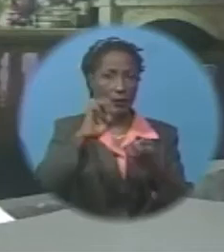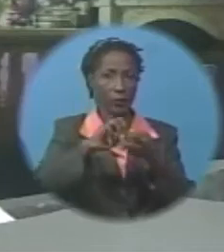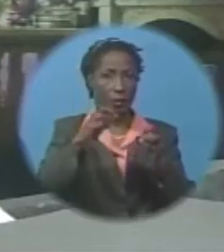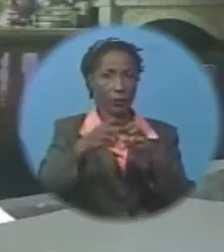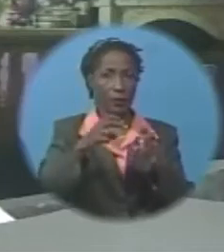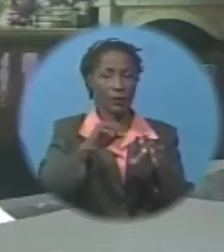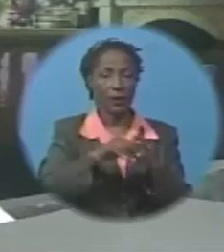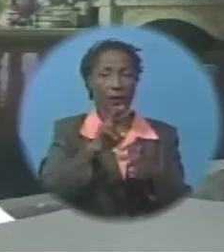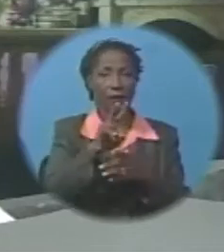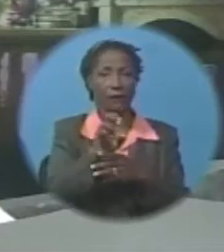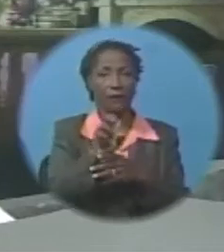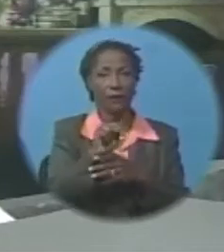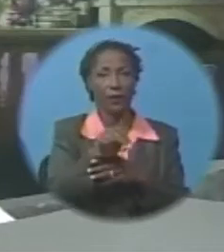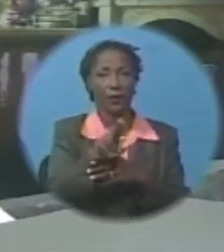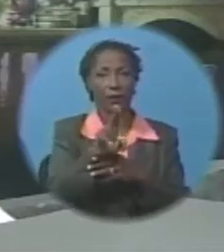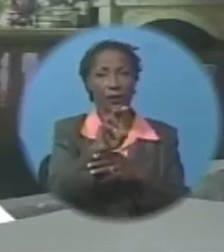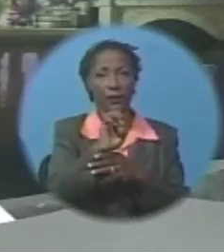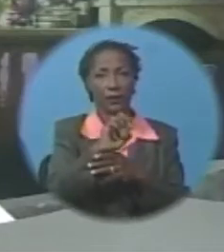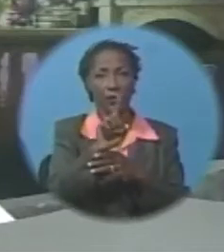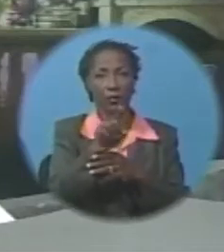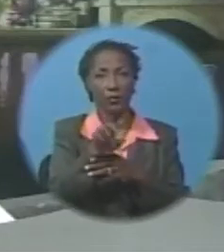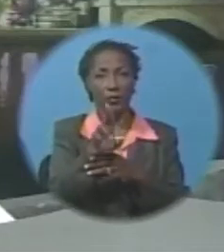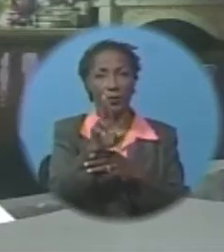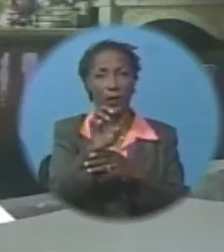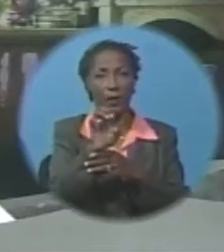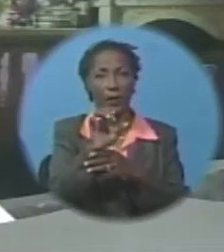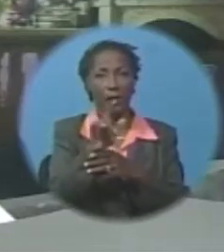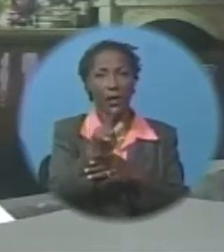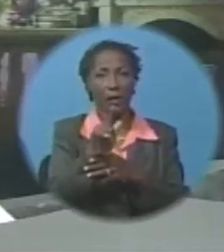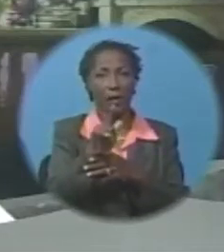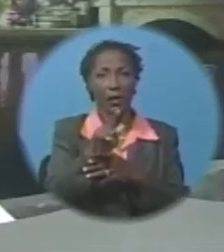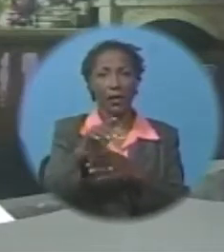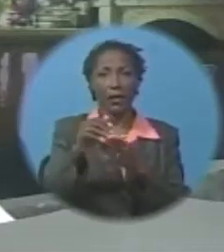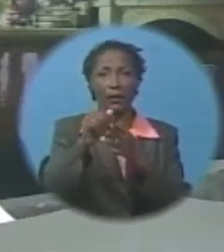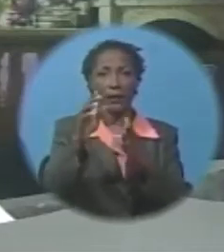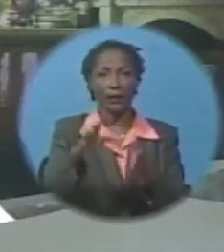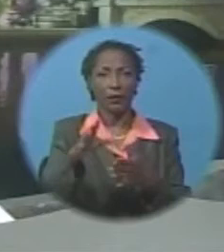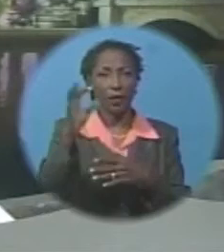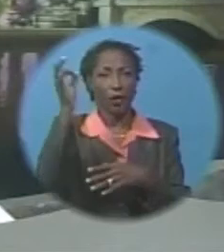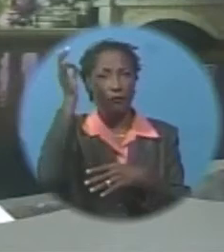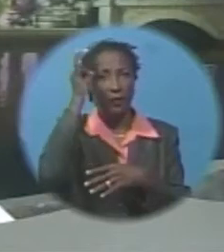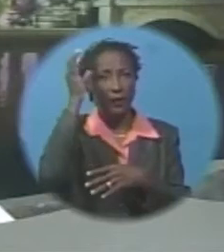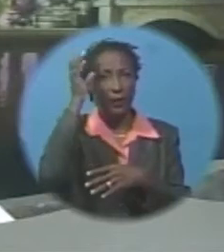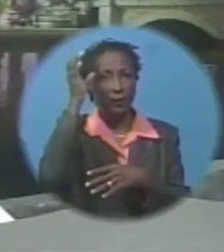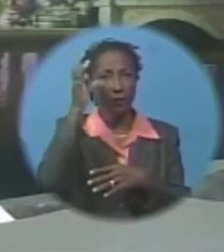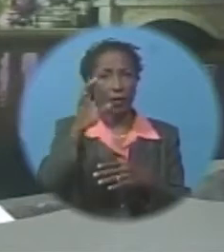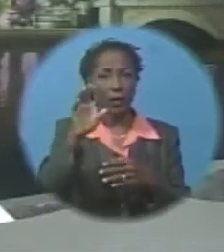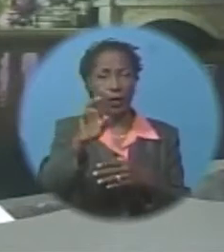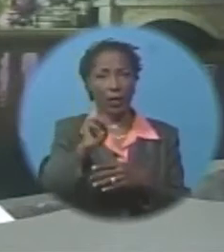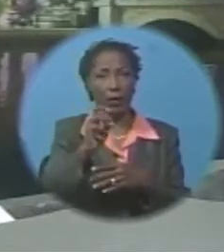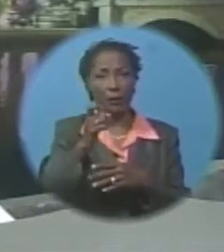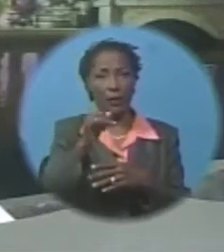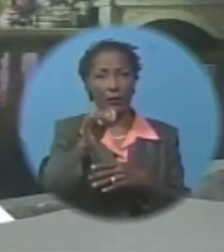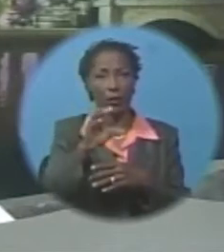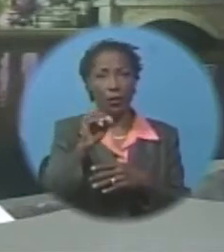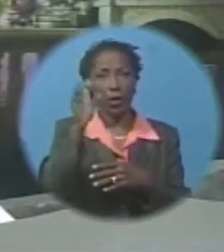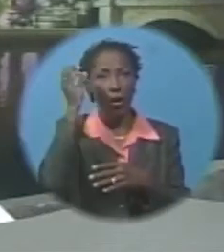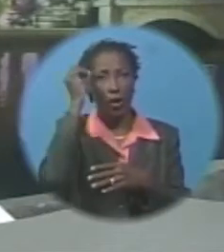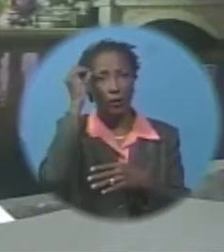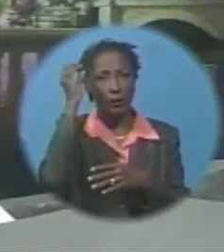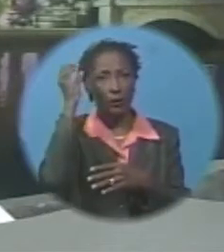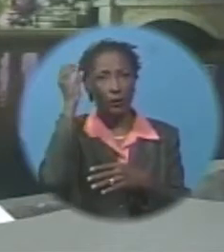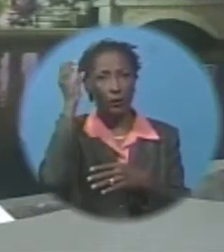letter to the Caribbean leaders, the former leaders, including Felipe Calderon of Mexico, Oscar Arias of Costa Rica, Maria